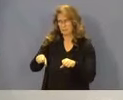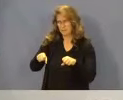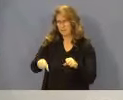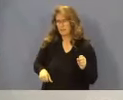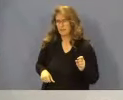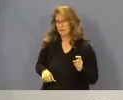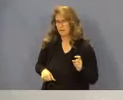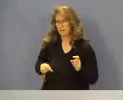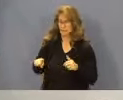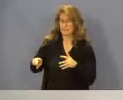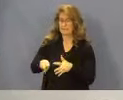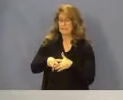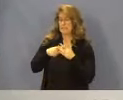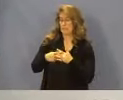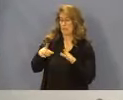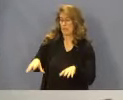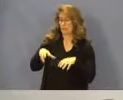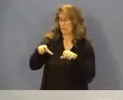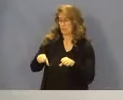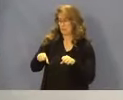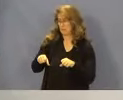initial adoptions are